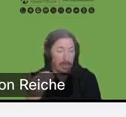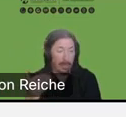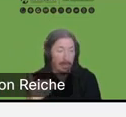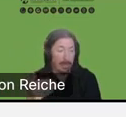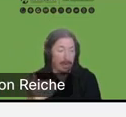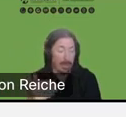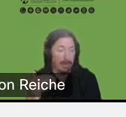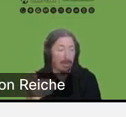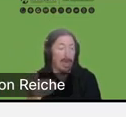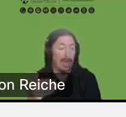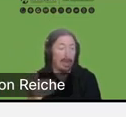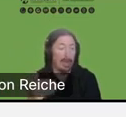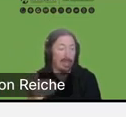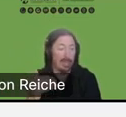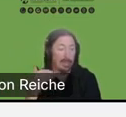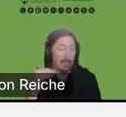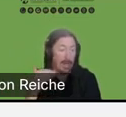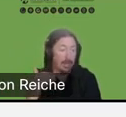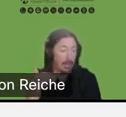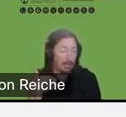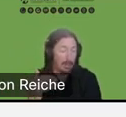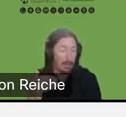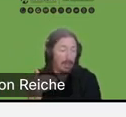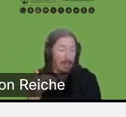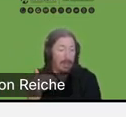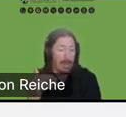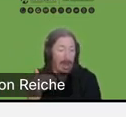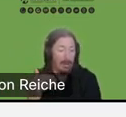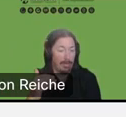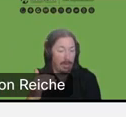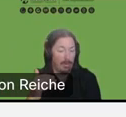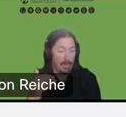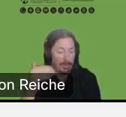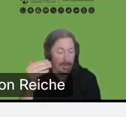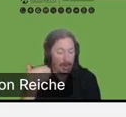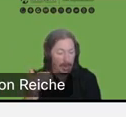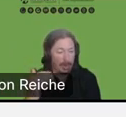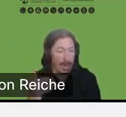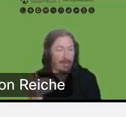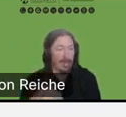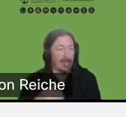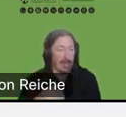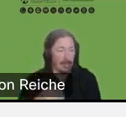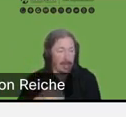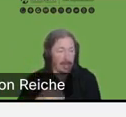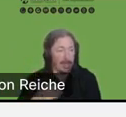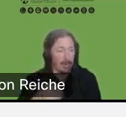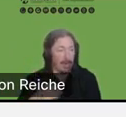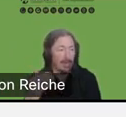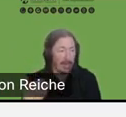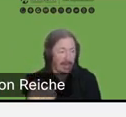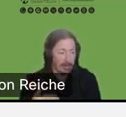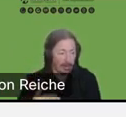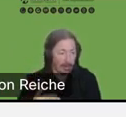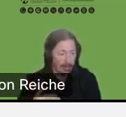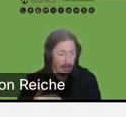So when we're talking about reading order, that's really what we're talking about is, is to make sure that when somebody is going through the document that it's being read to them in the order